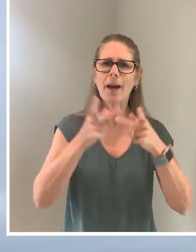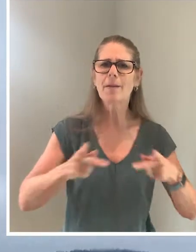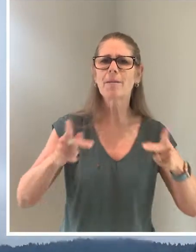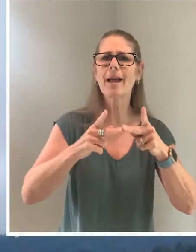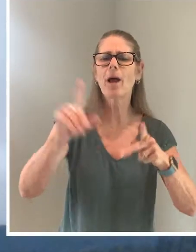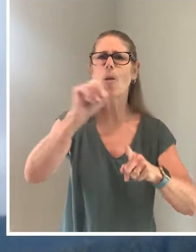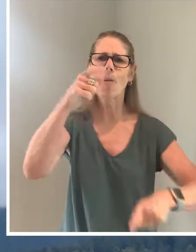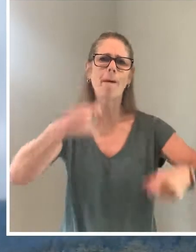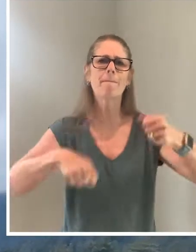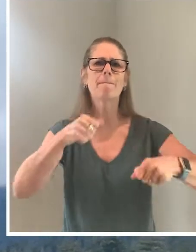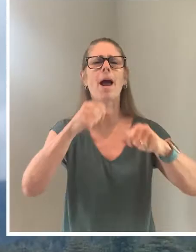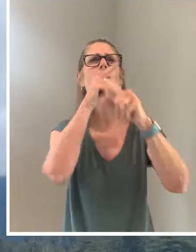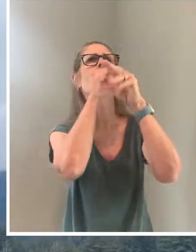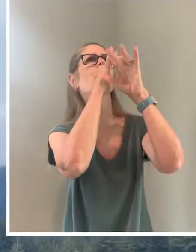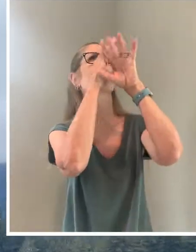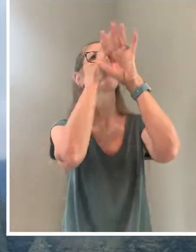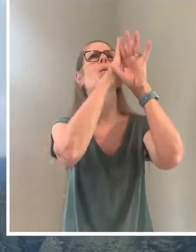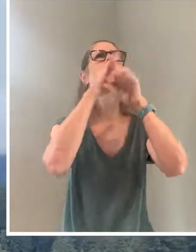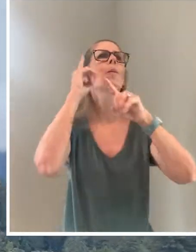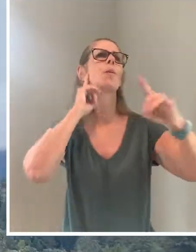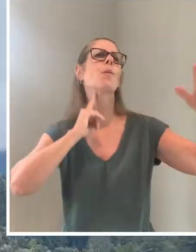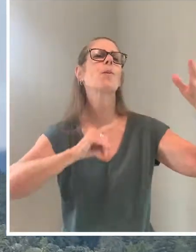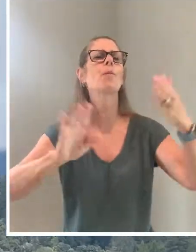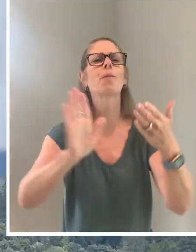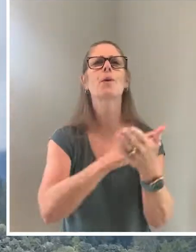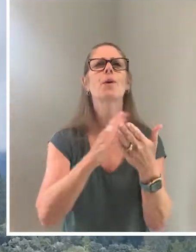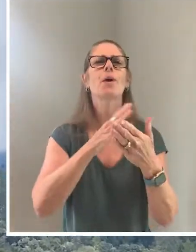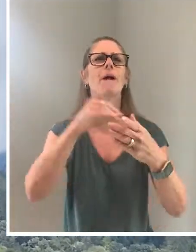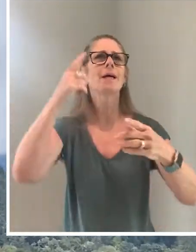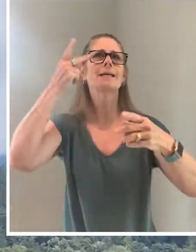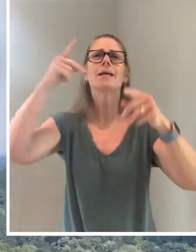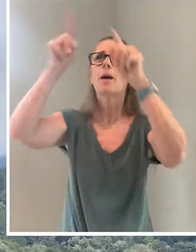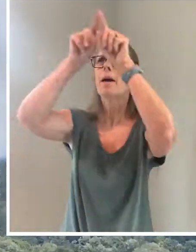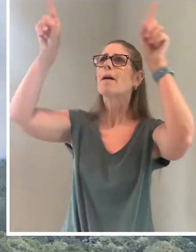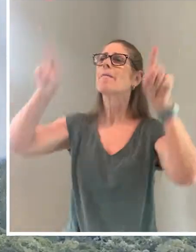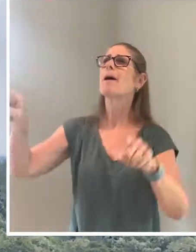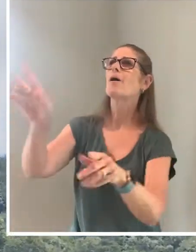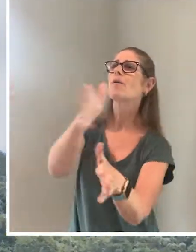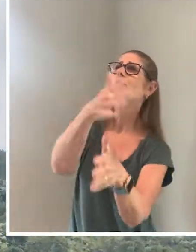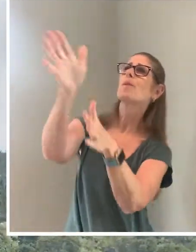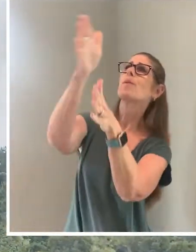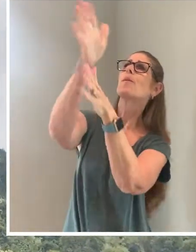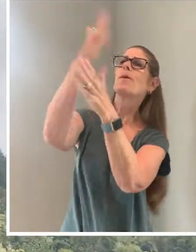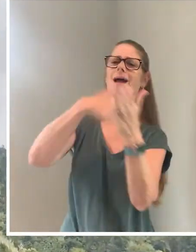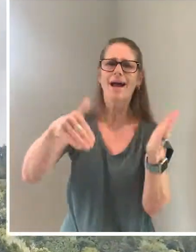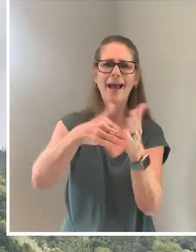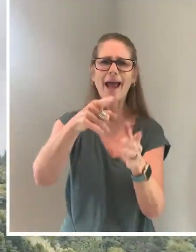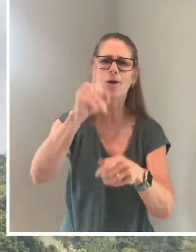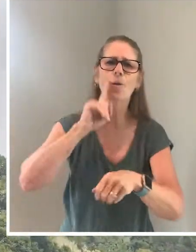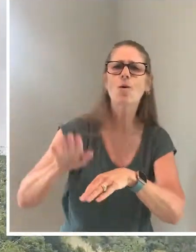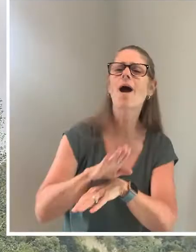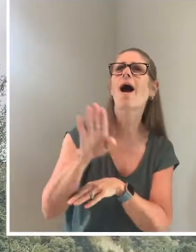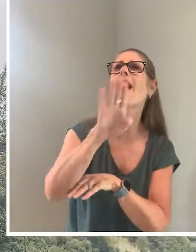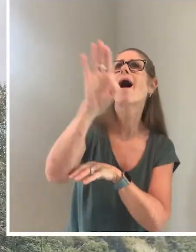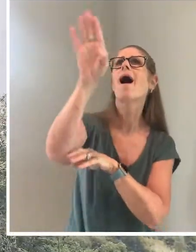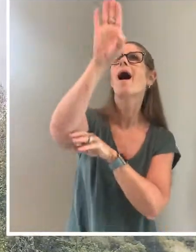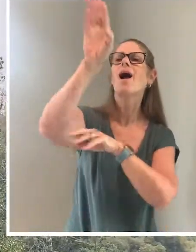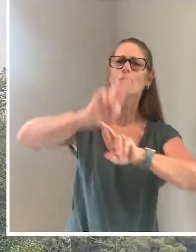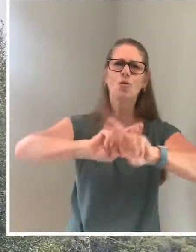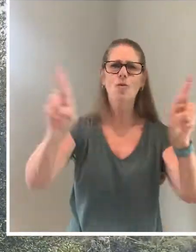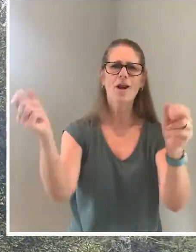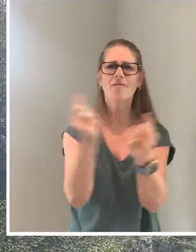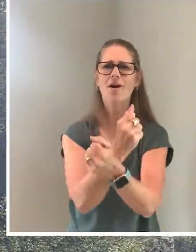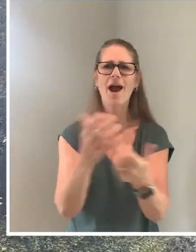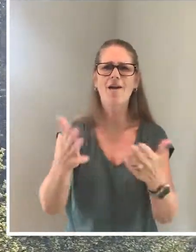playing. With banner flip-flapping, once more you'll ride high, ready for anything under the sky.